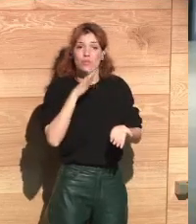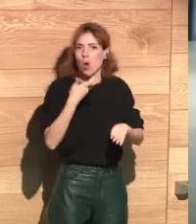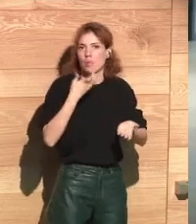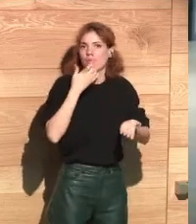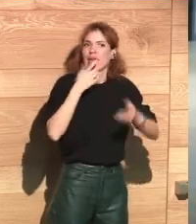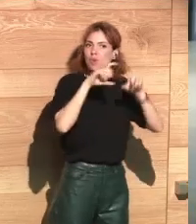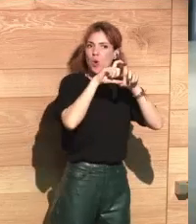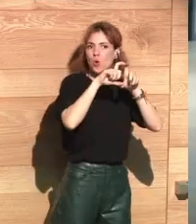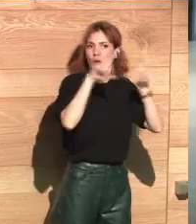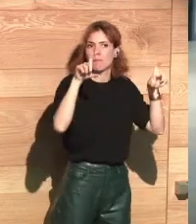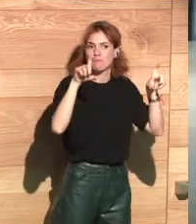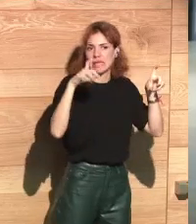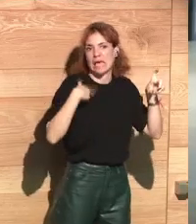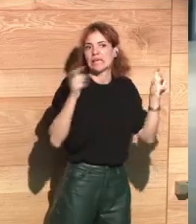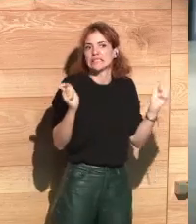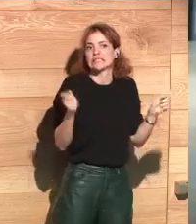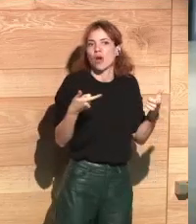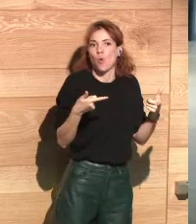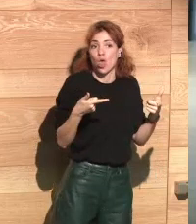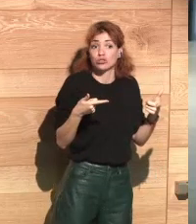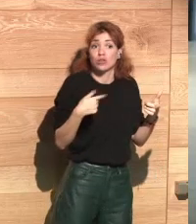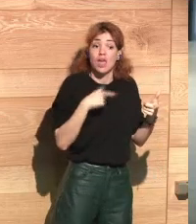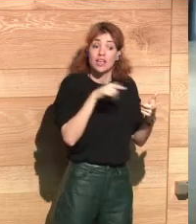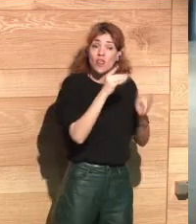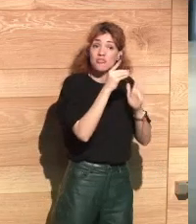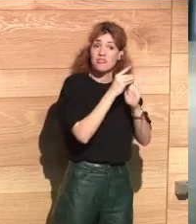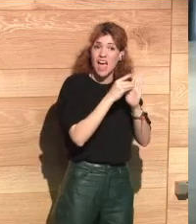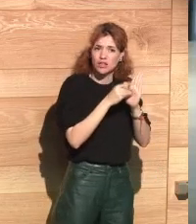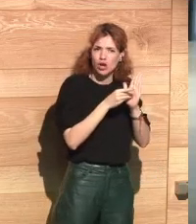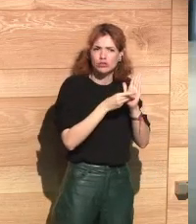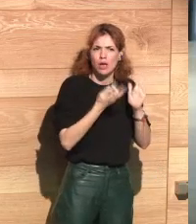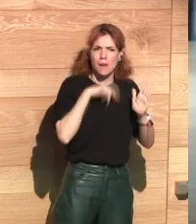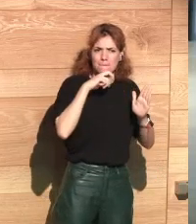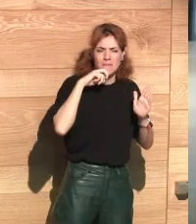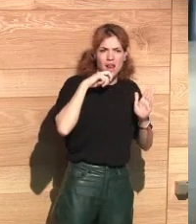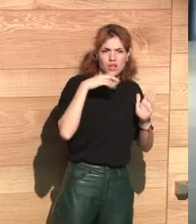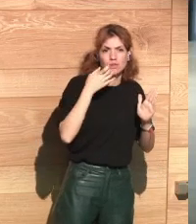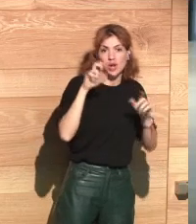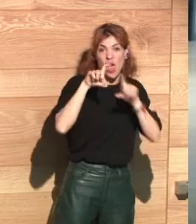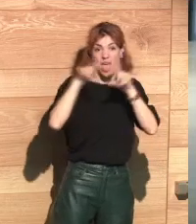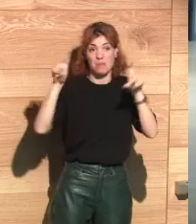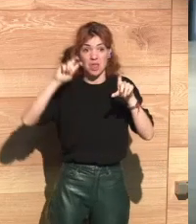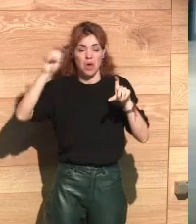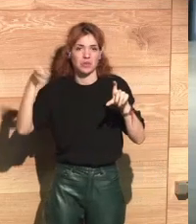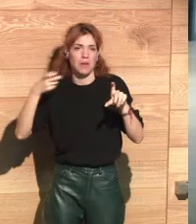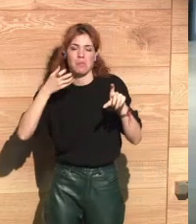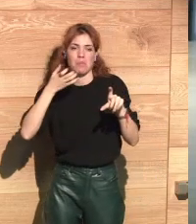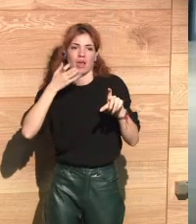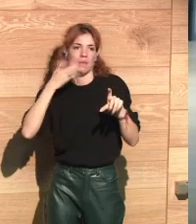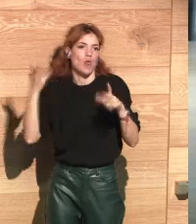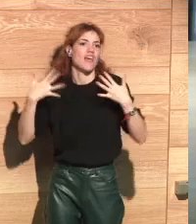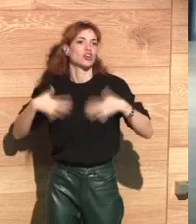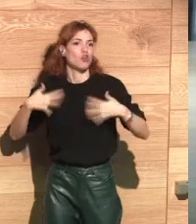when a company, for instance, gathers information, for instance, an insurance company gathers information,